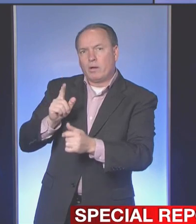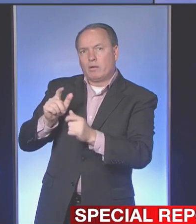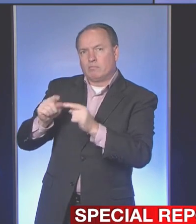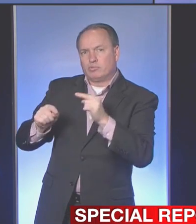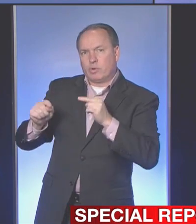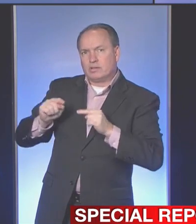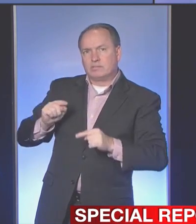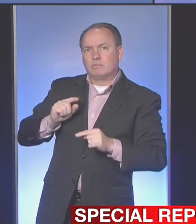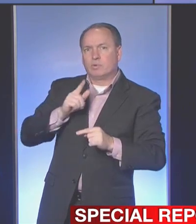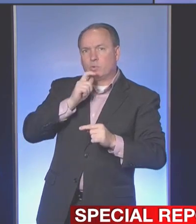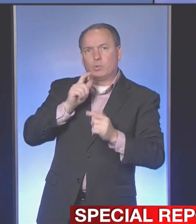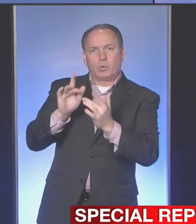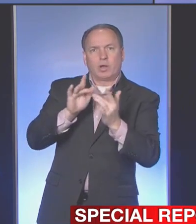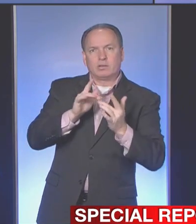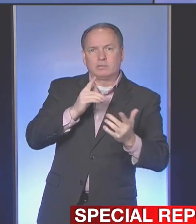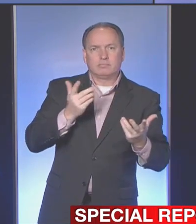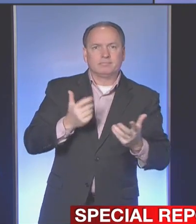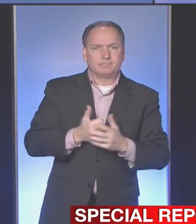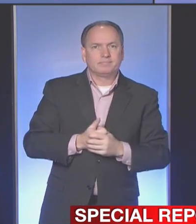Thank you. Emily?